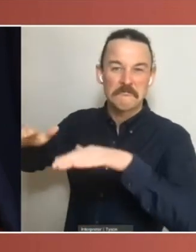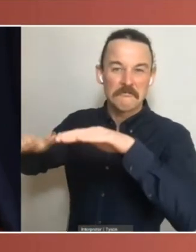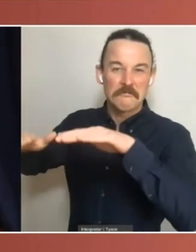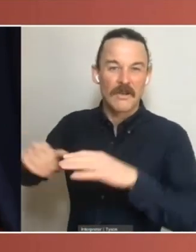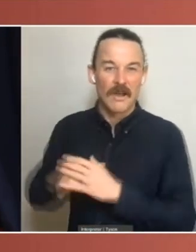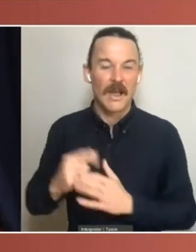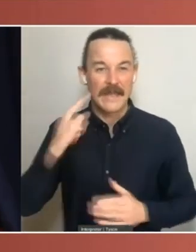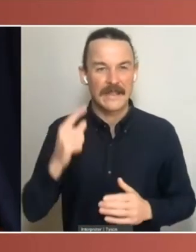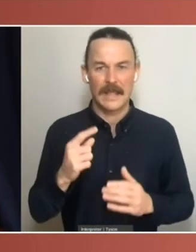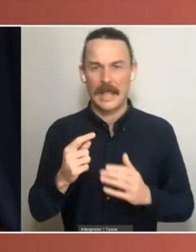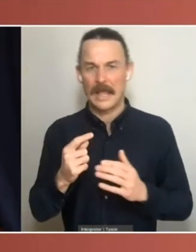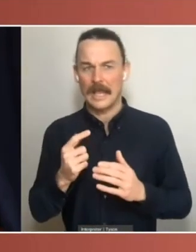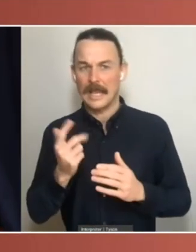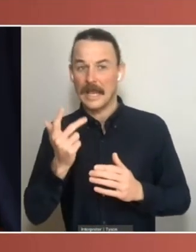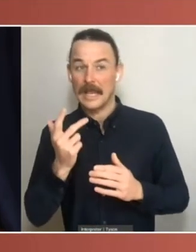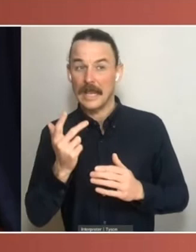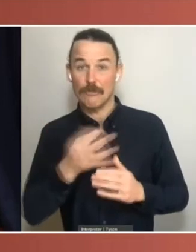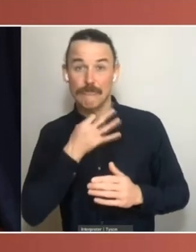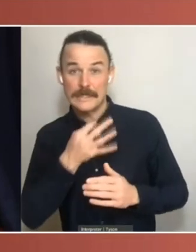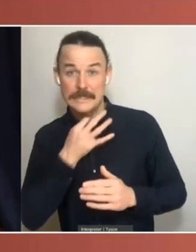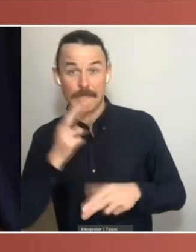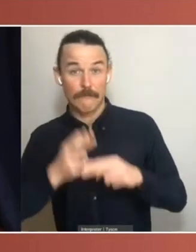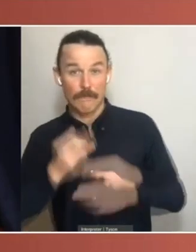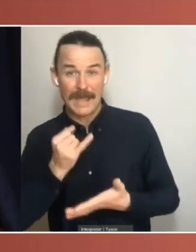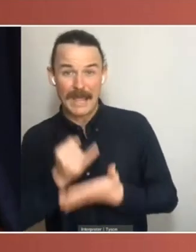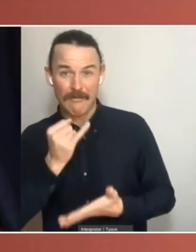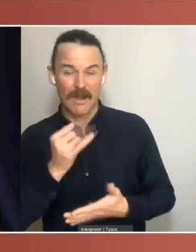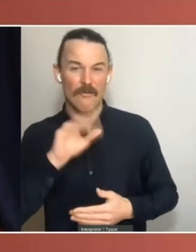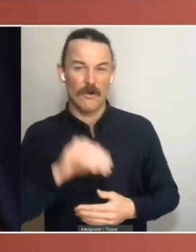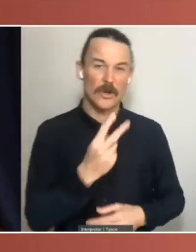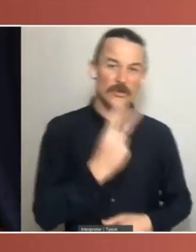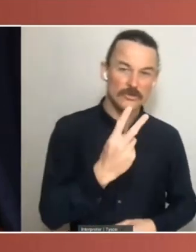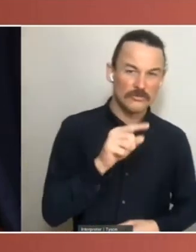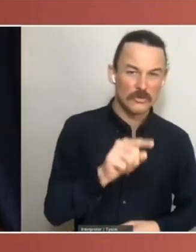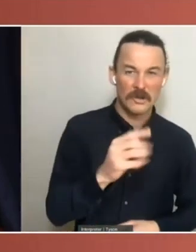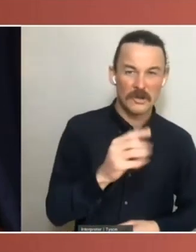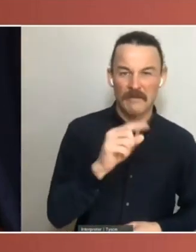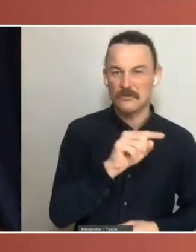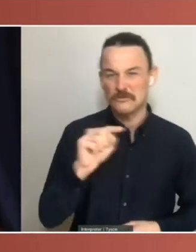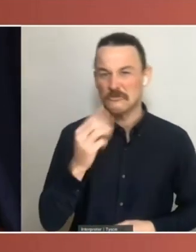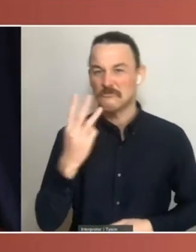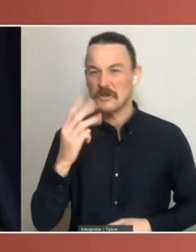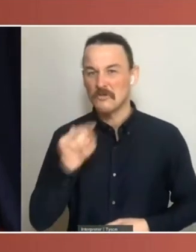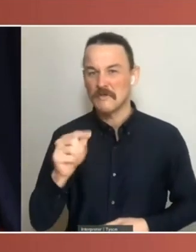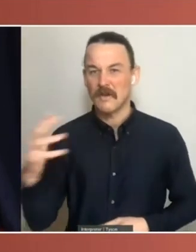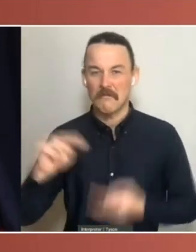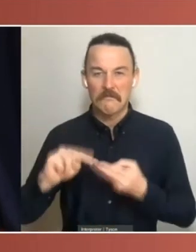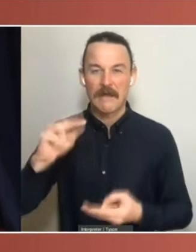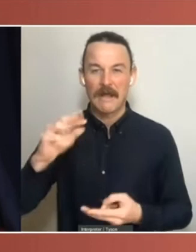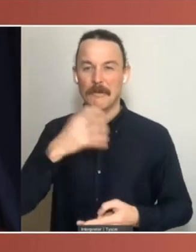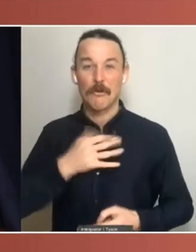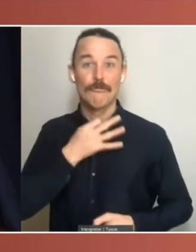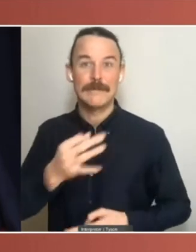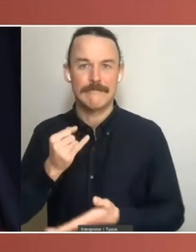something along those lines. A shorter poll, I think the Senate questions still weren't the